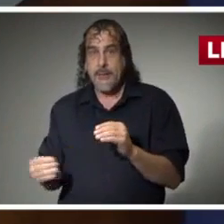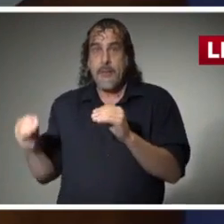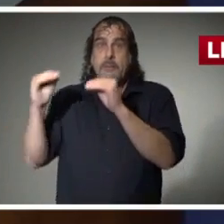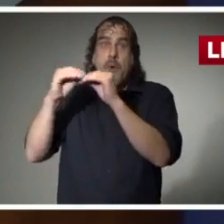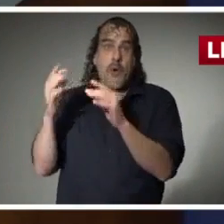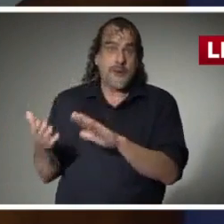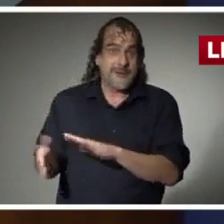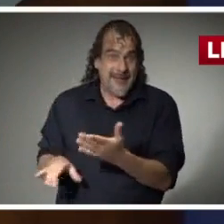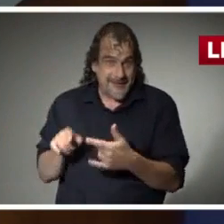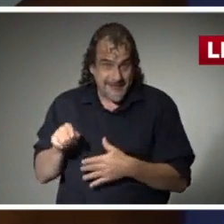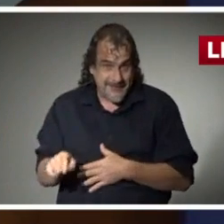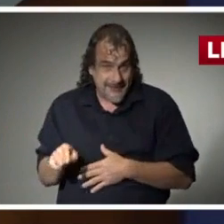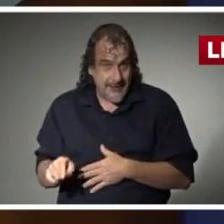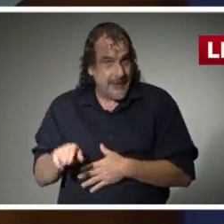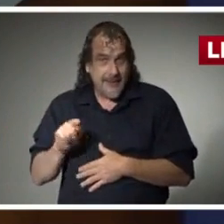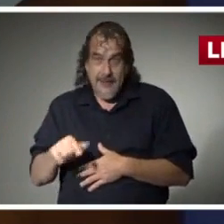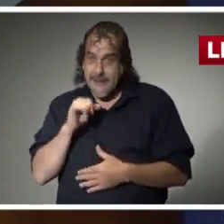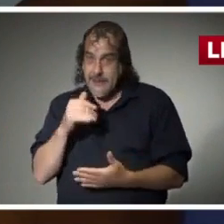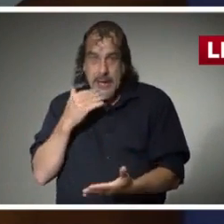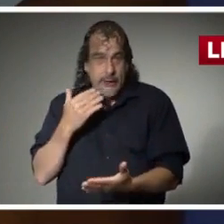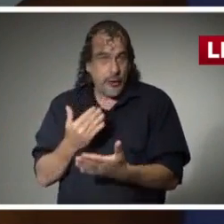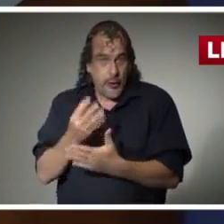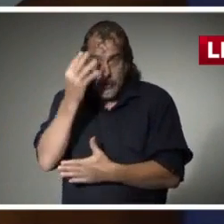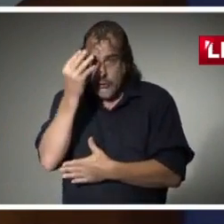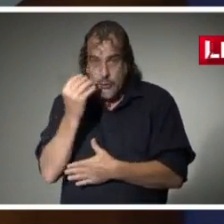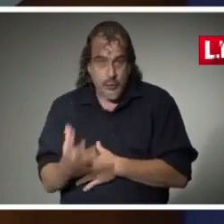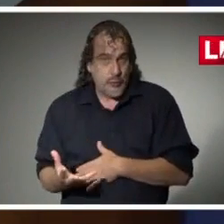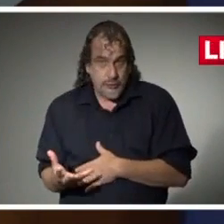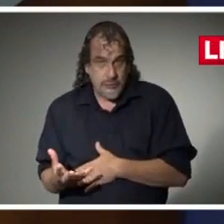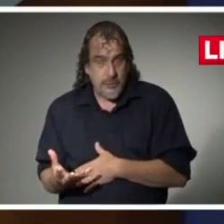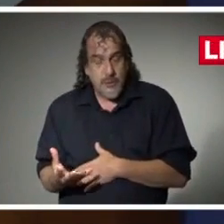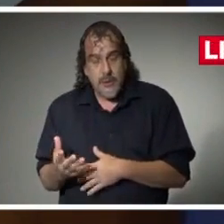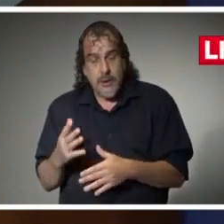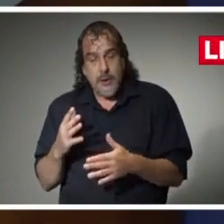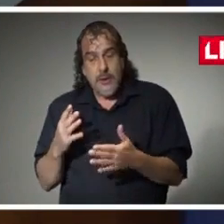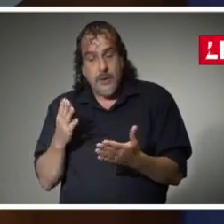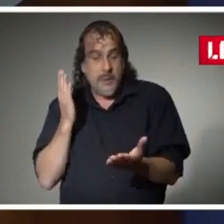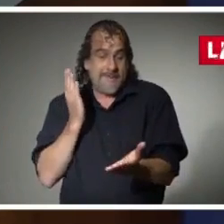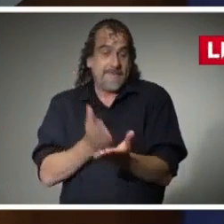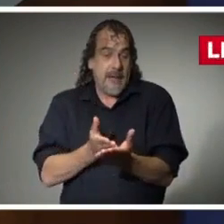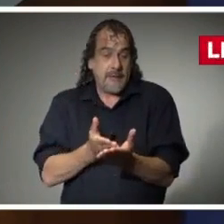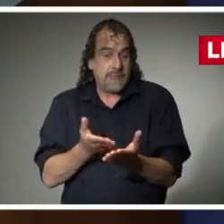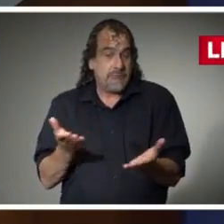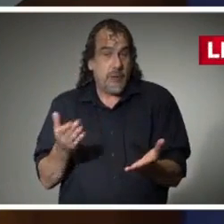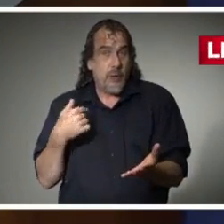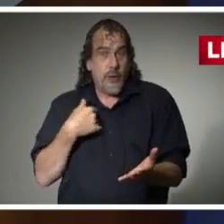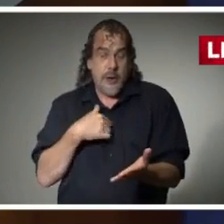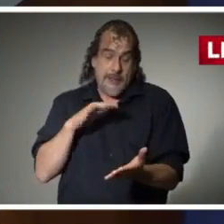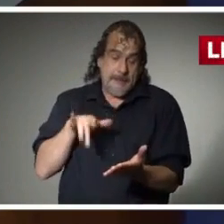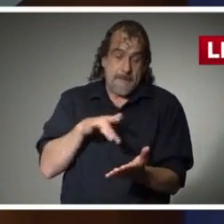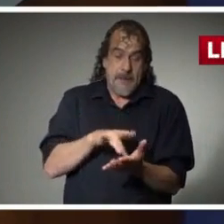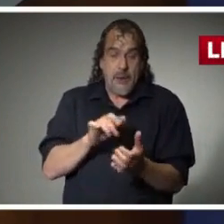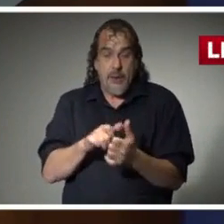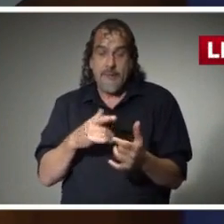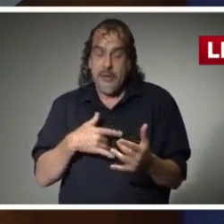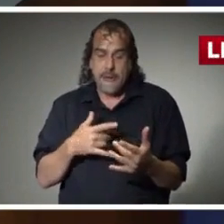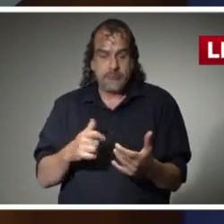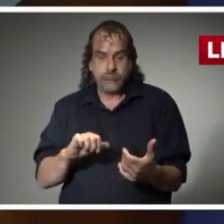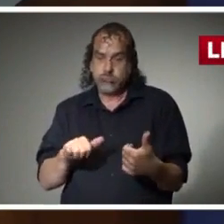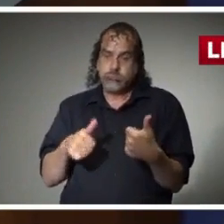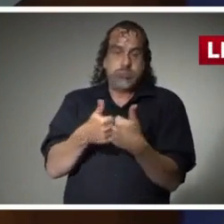This is not good news. The fact is that we are in the middle of a very challenging time